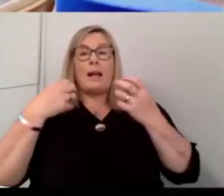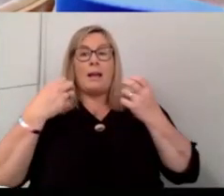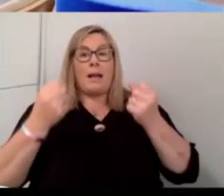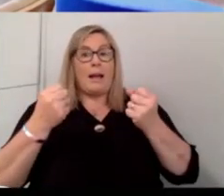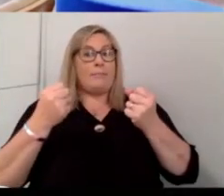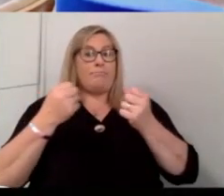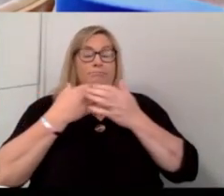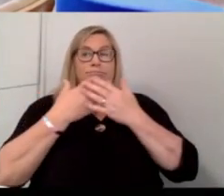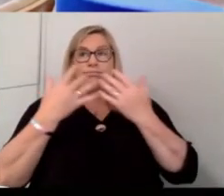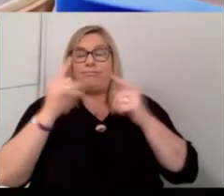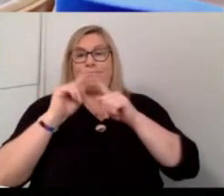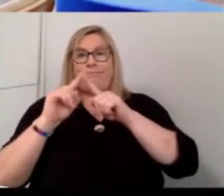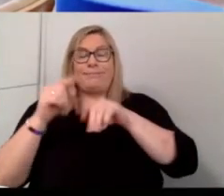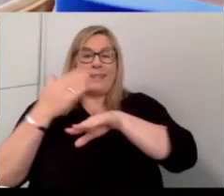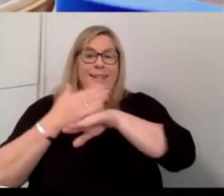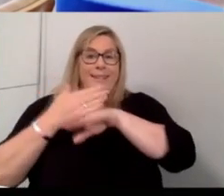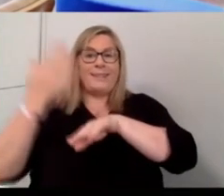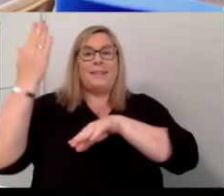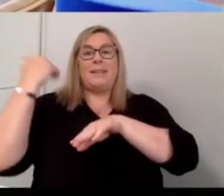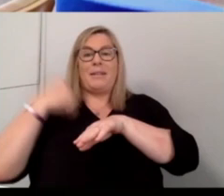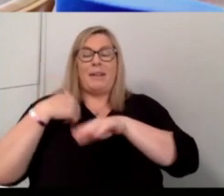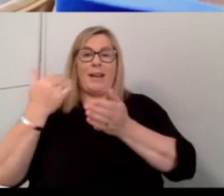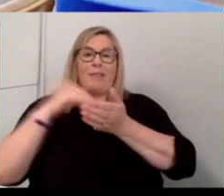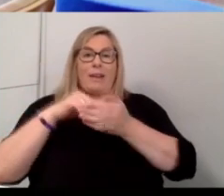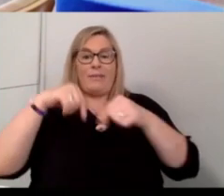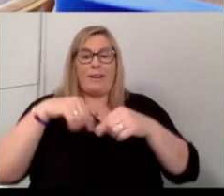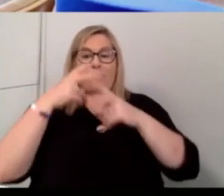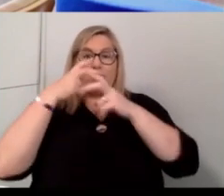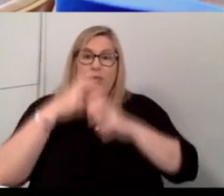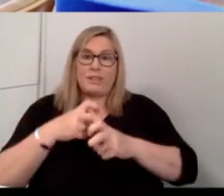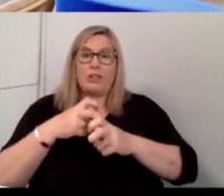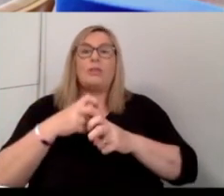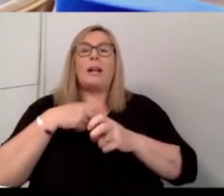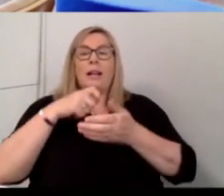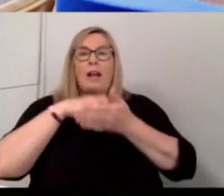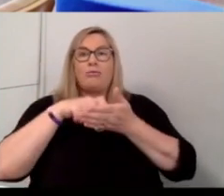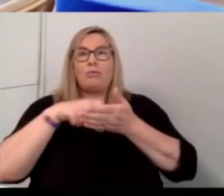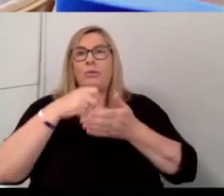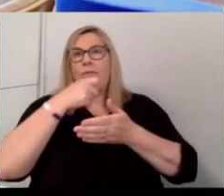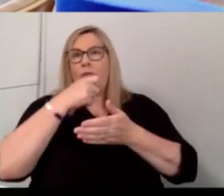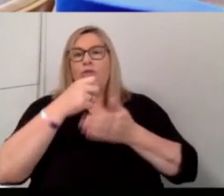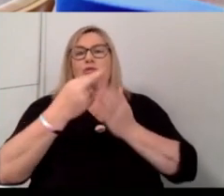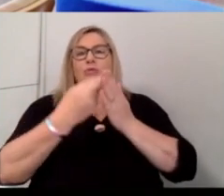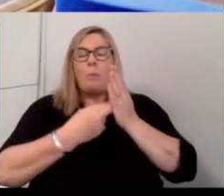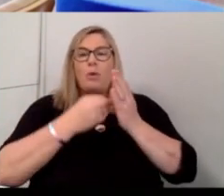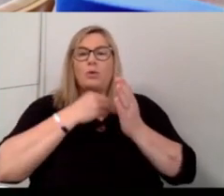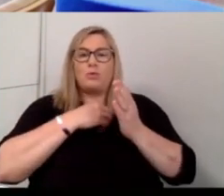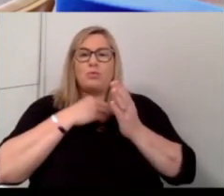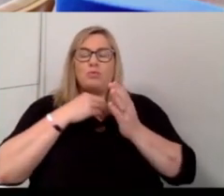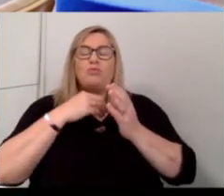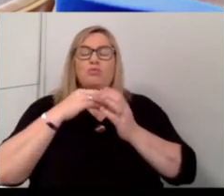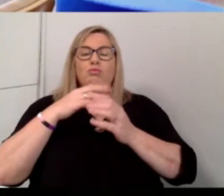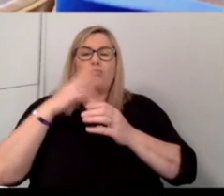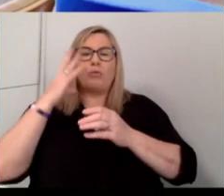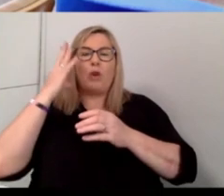careers. So I arrived here as a researcher and wrote the first report into racism in Northern Ireland